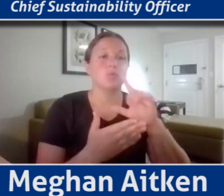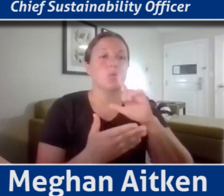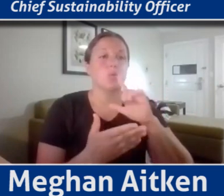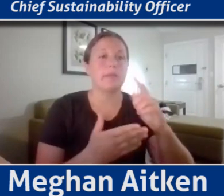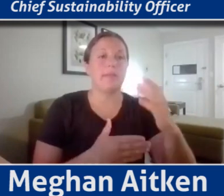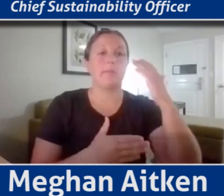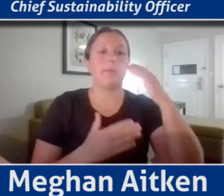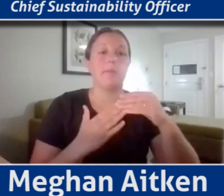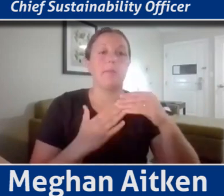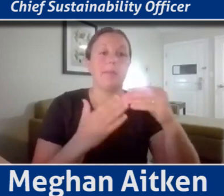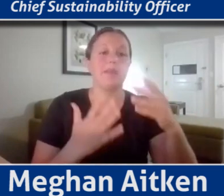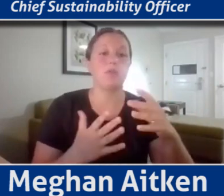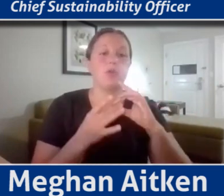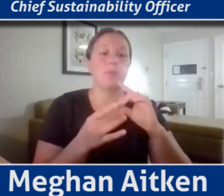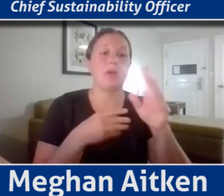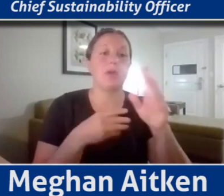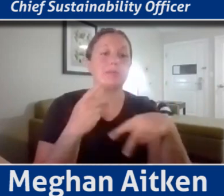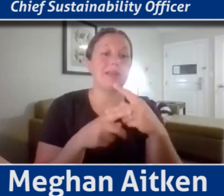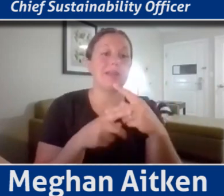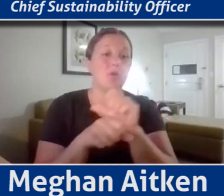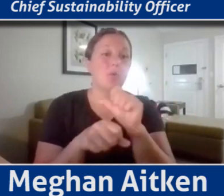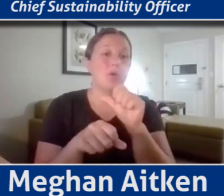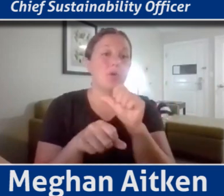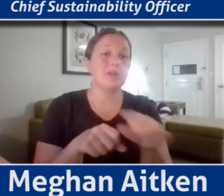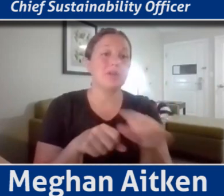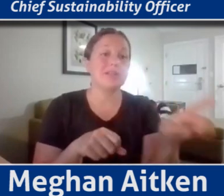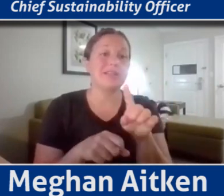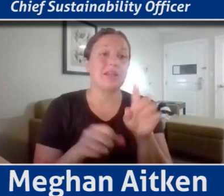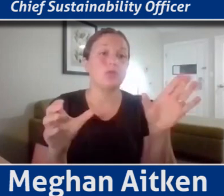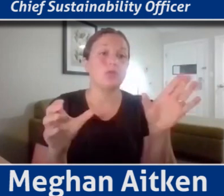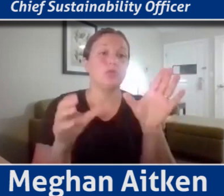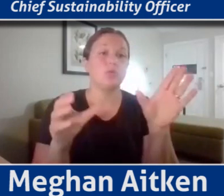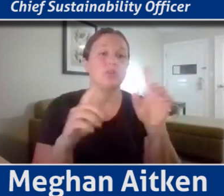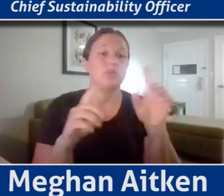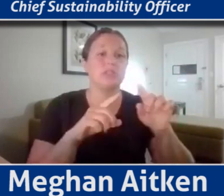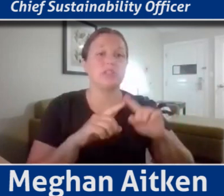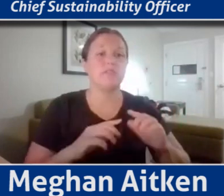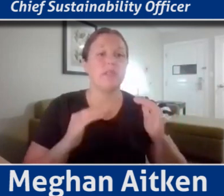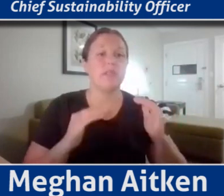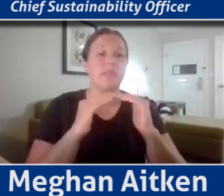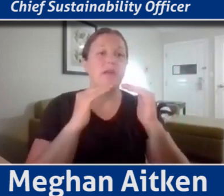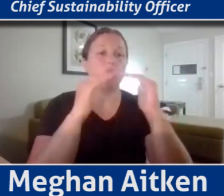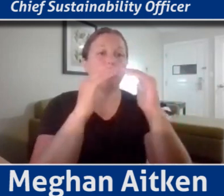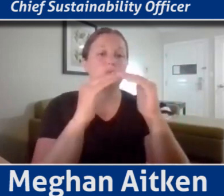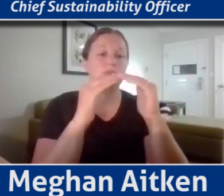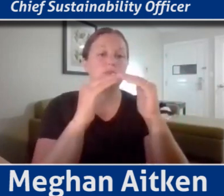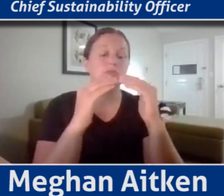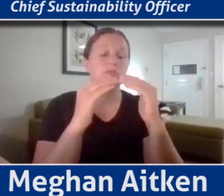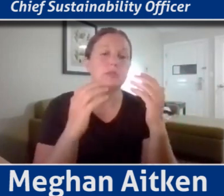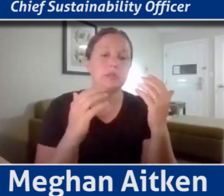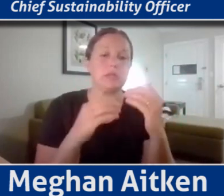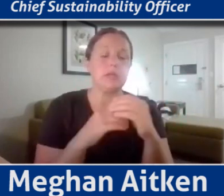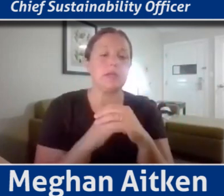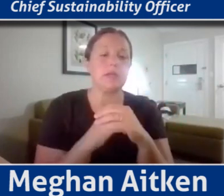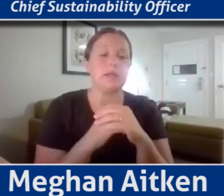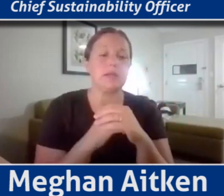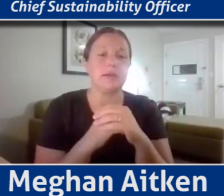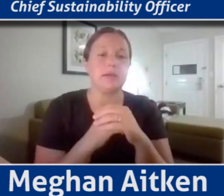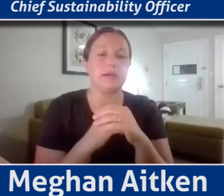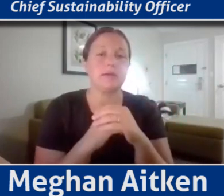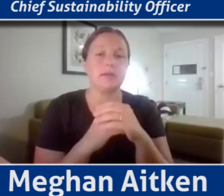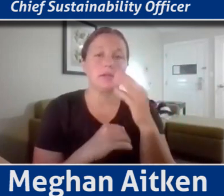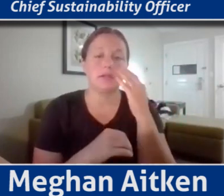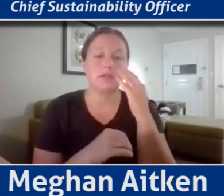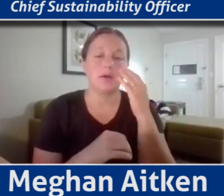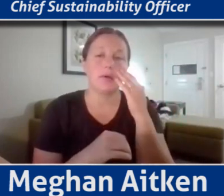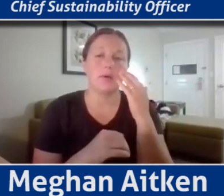in regards to the type of work that they're doing on the various levels that they're engaged in all of the SDGs, you know. And,